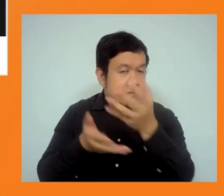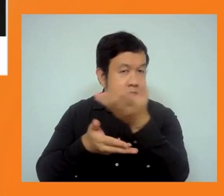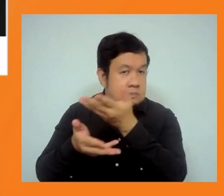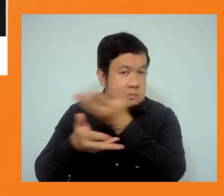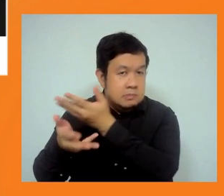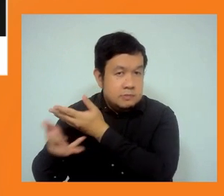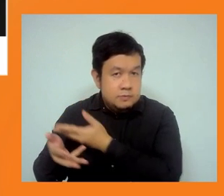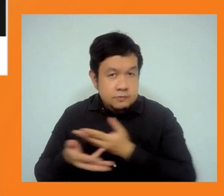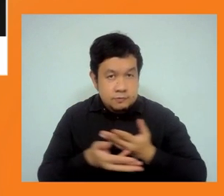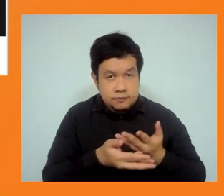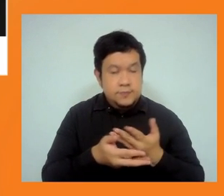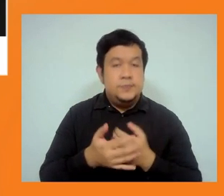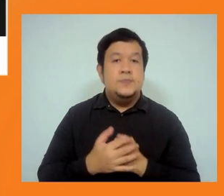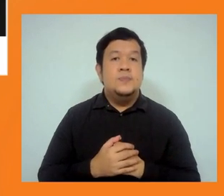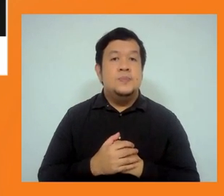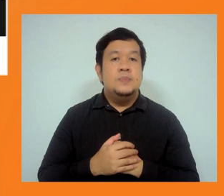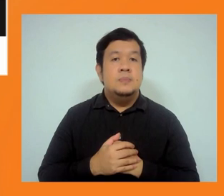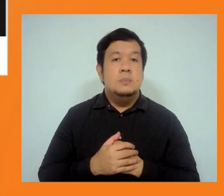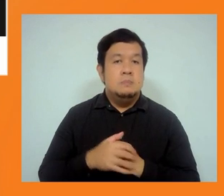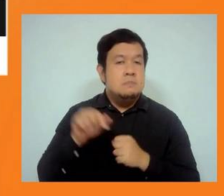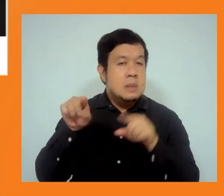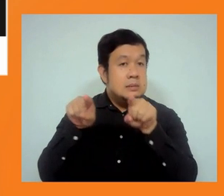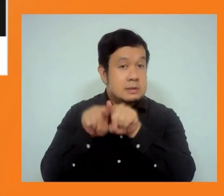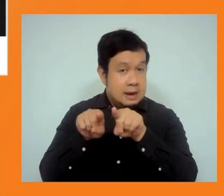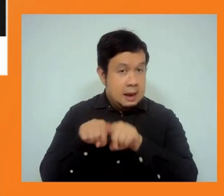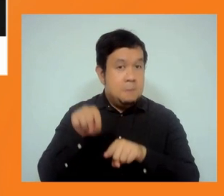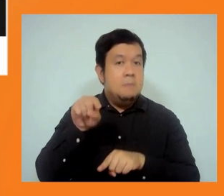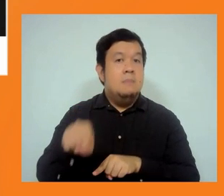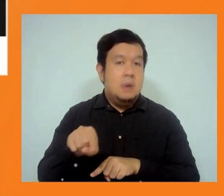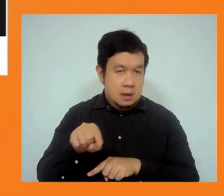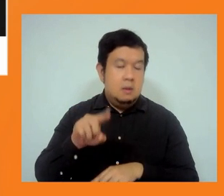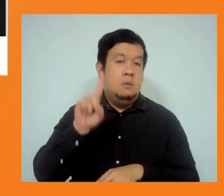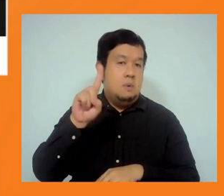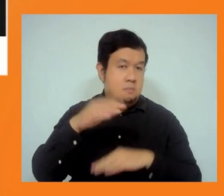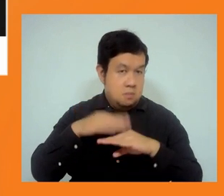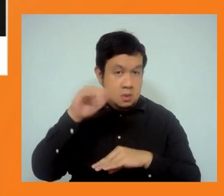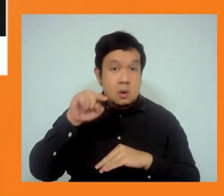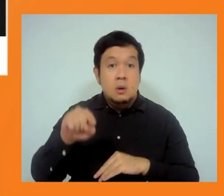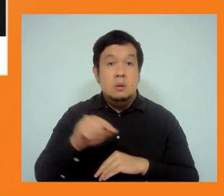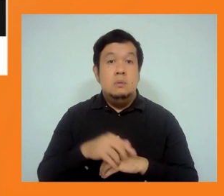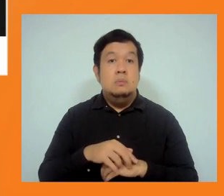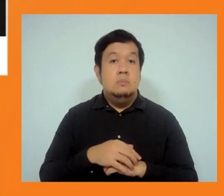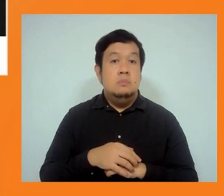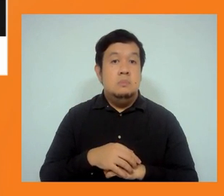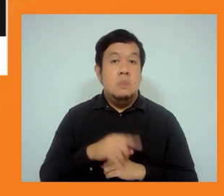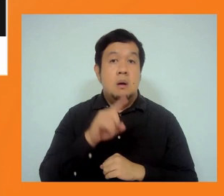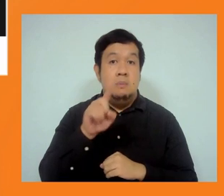May we add that the ADBs 2006 Handbook on Core Labor Standards,